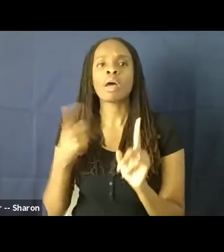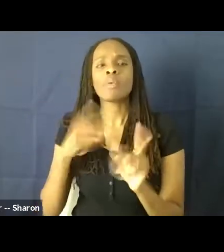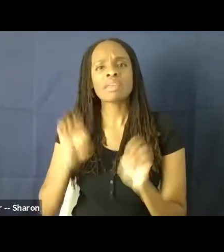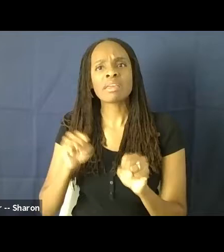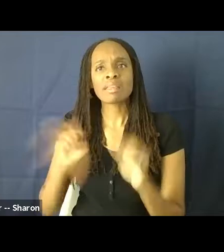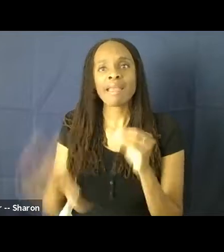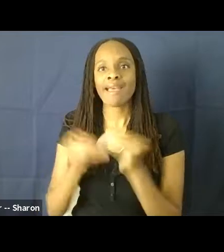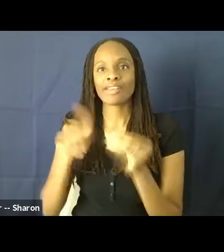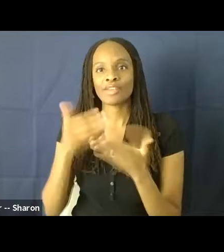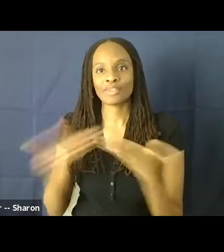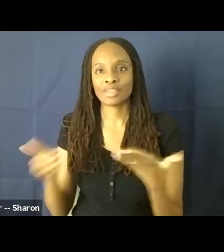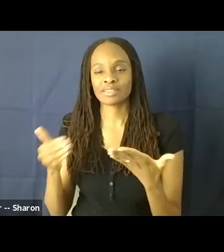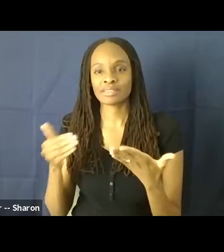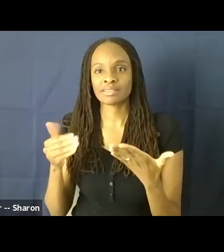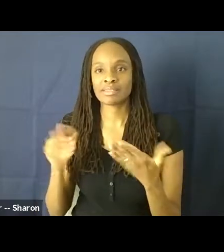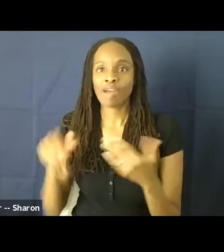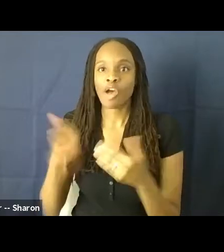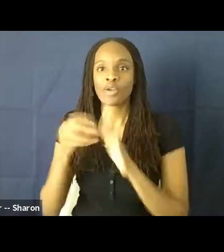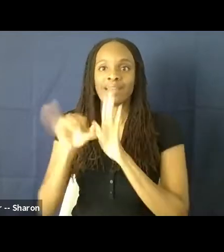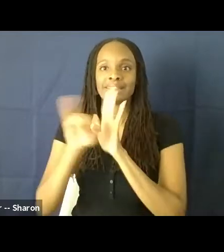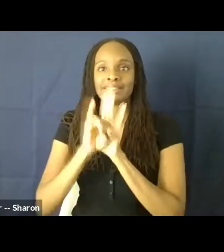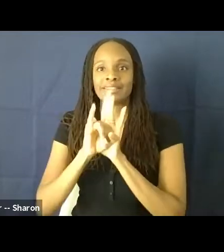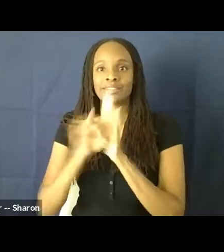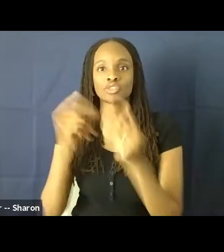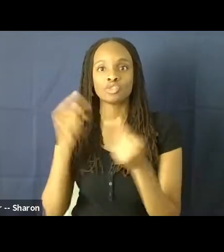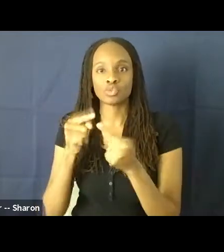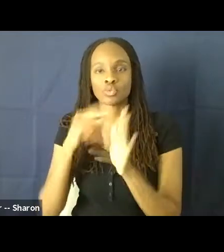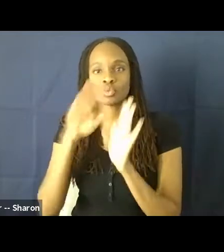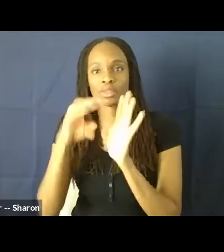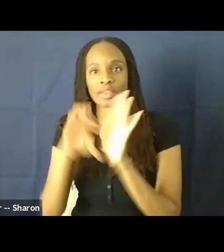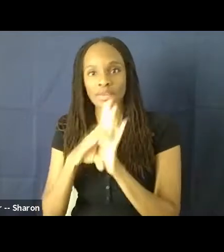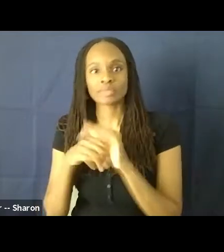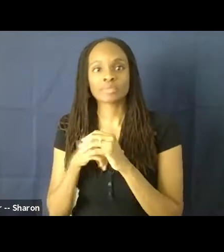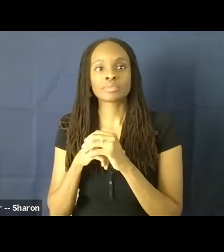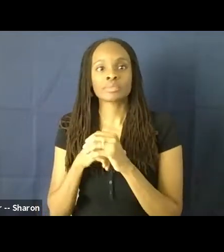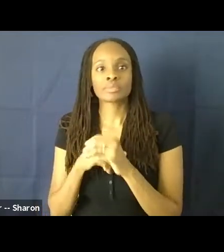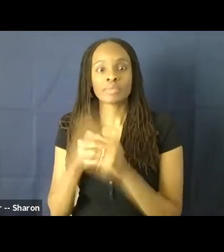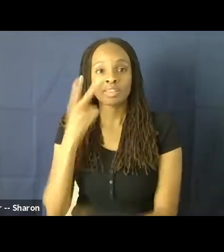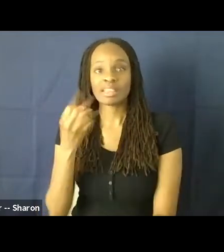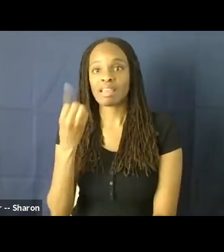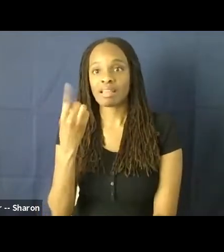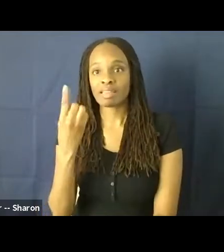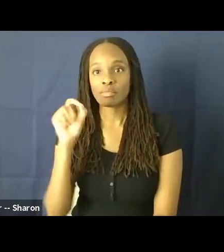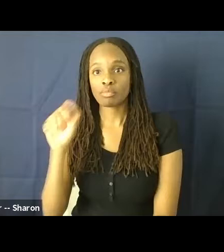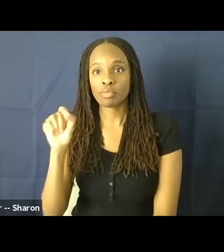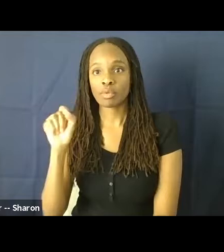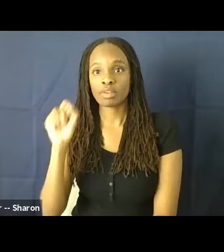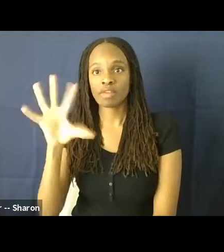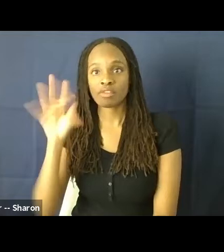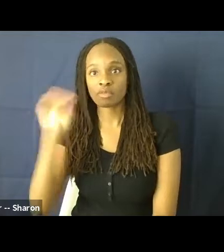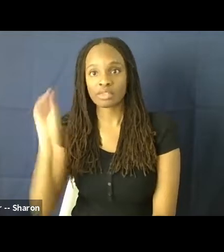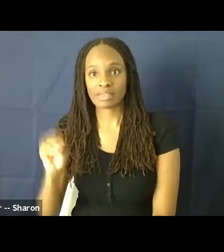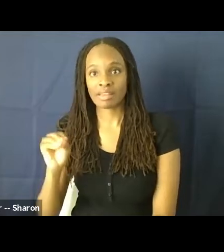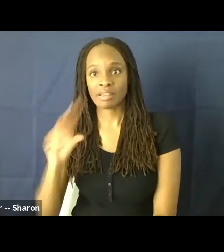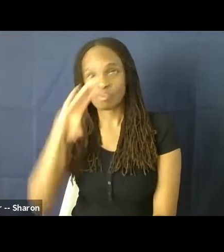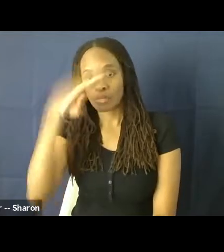attributes and other identities to our characters. So although we see 11.5% of black female characters